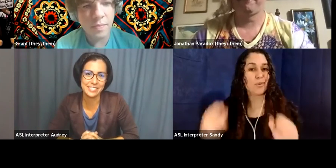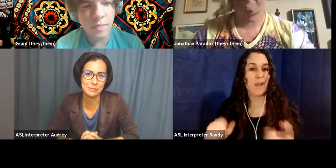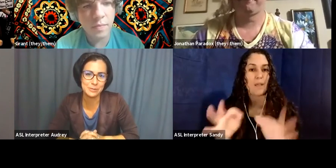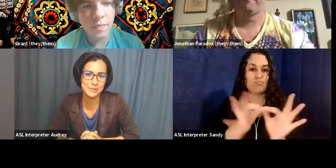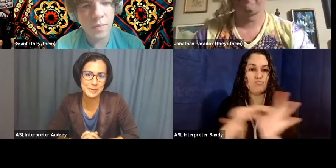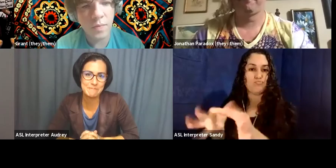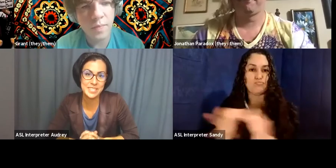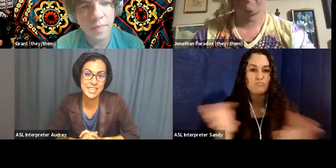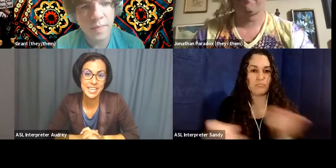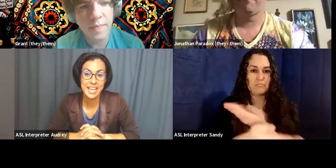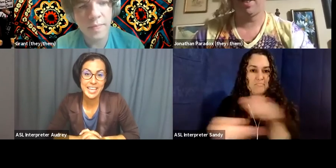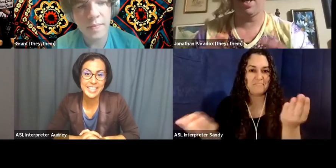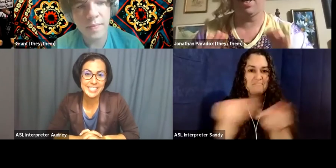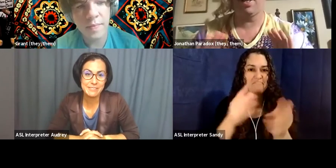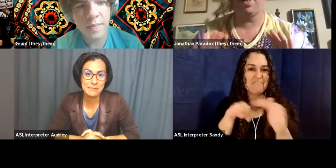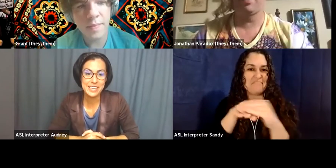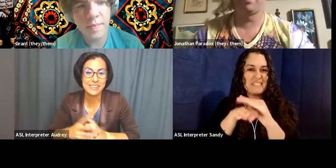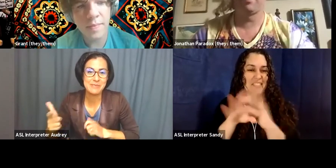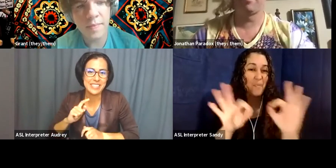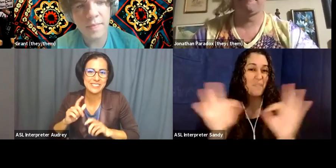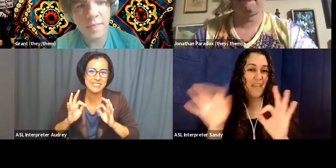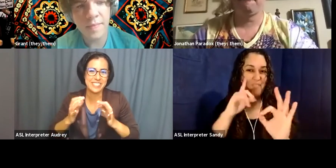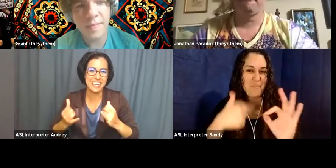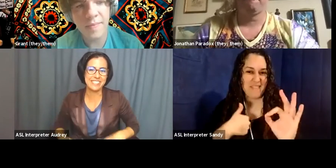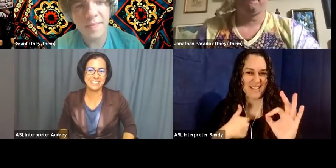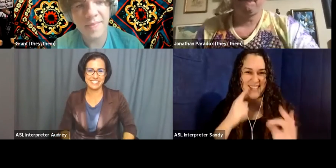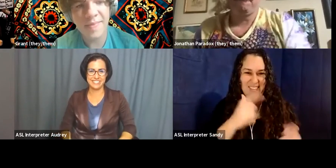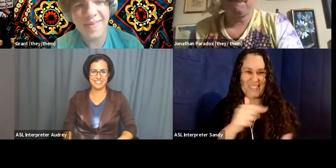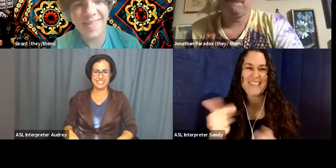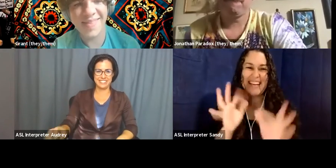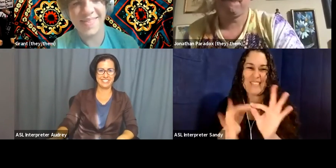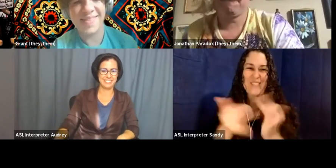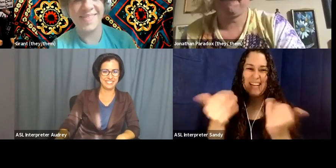and to make that accessible. So I think that's it for me. I'll go back to interpreting now.